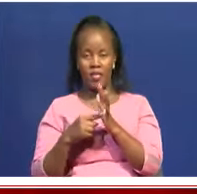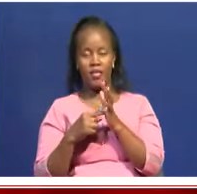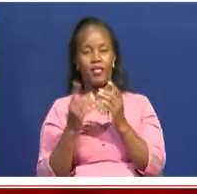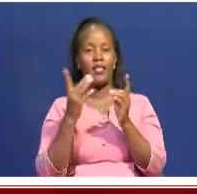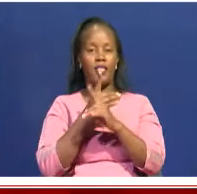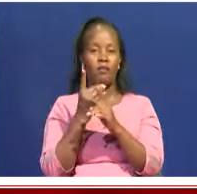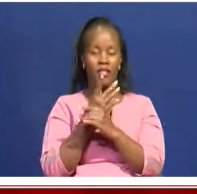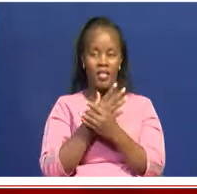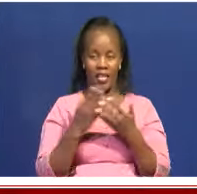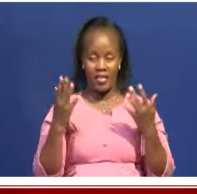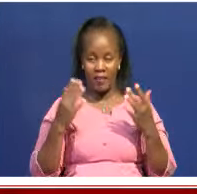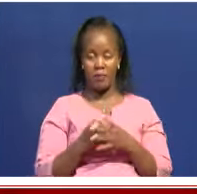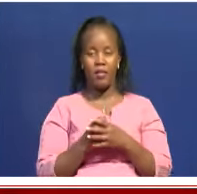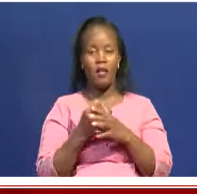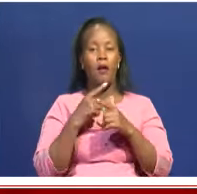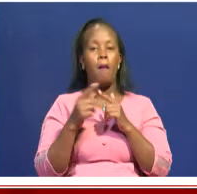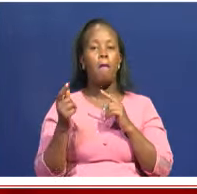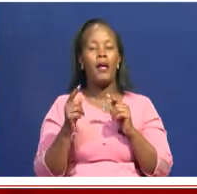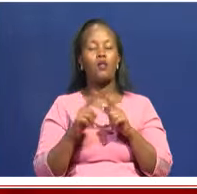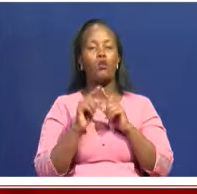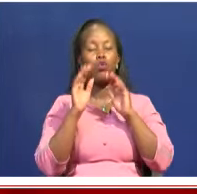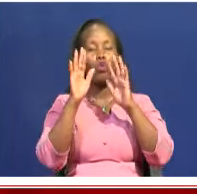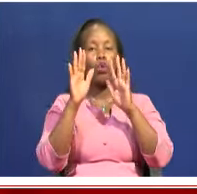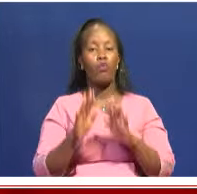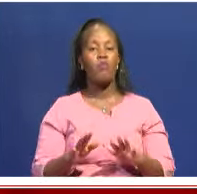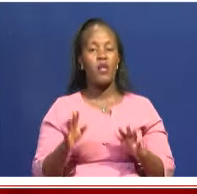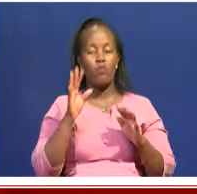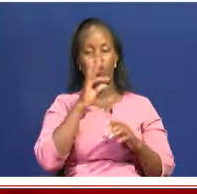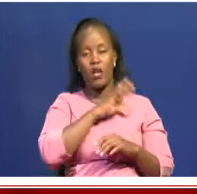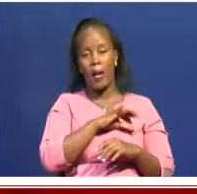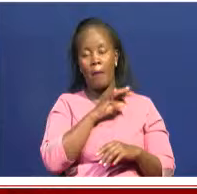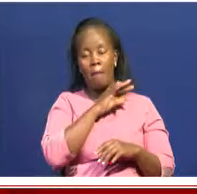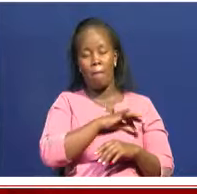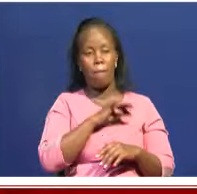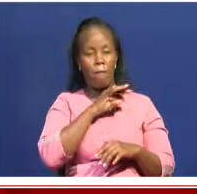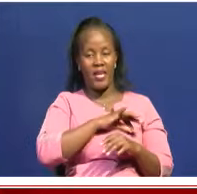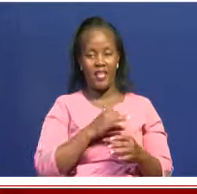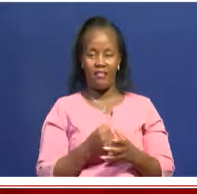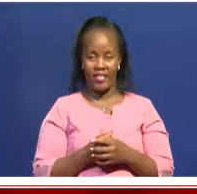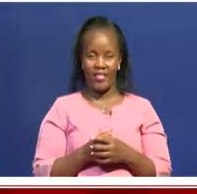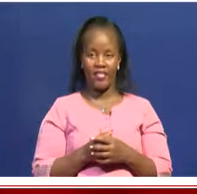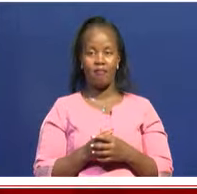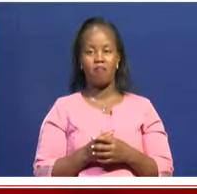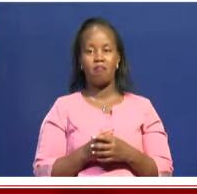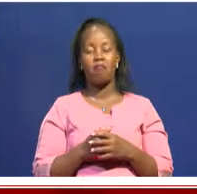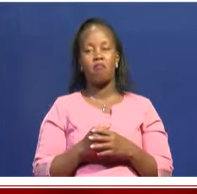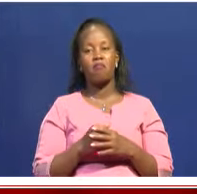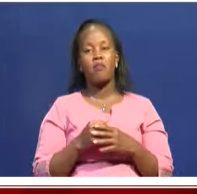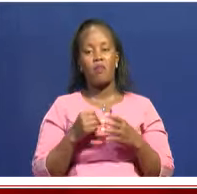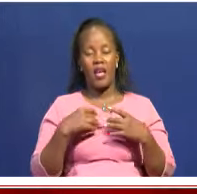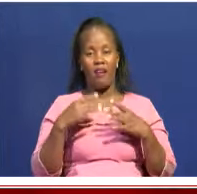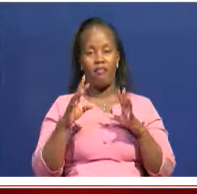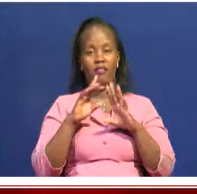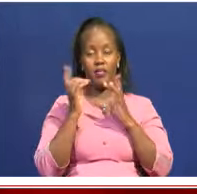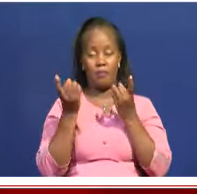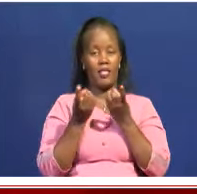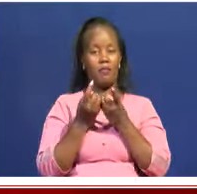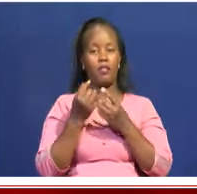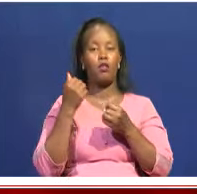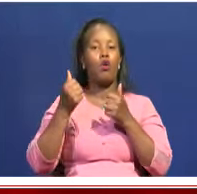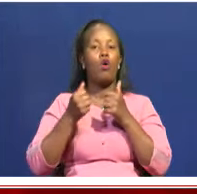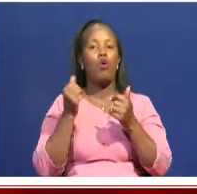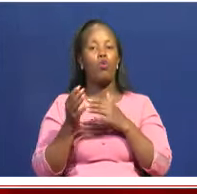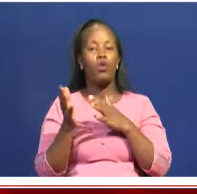But at the same time, the women get to benefit. So it's a State Department that deals with a vast array of different ways of